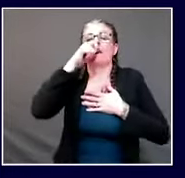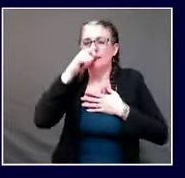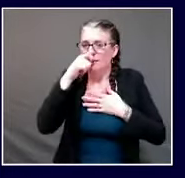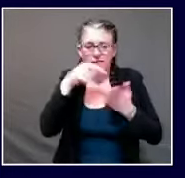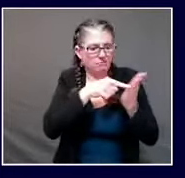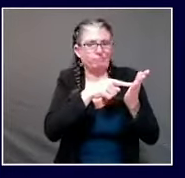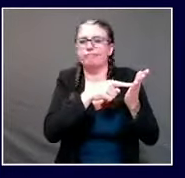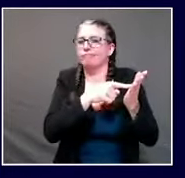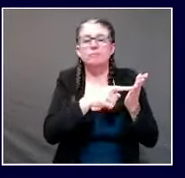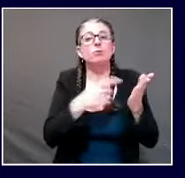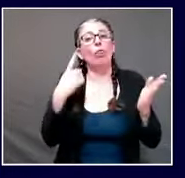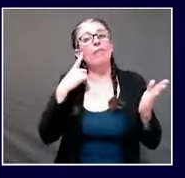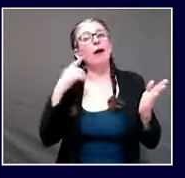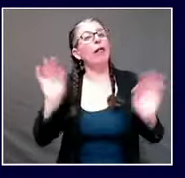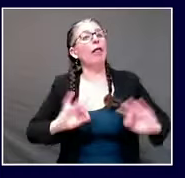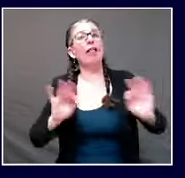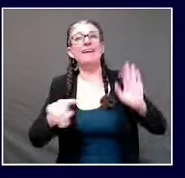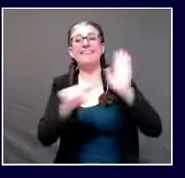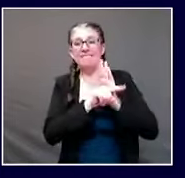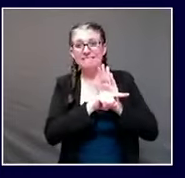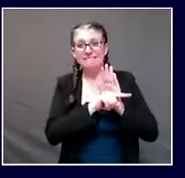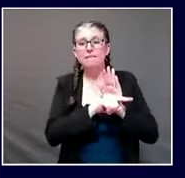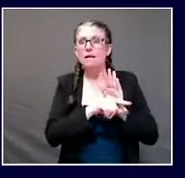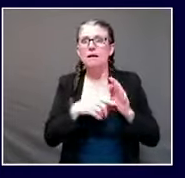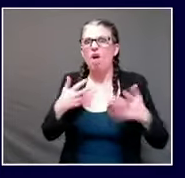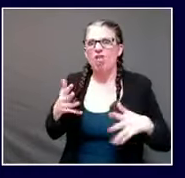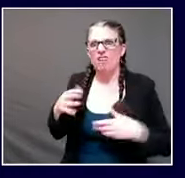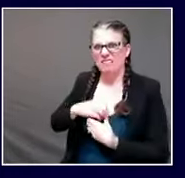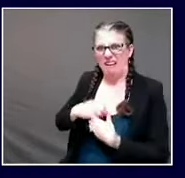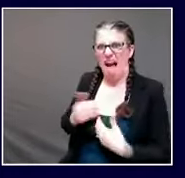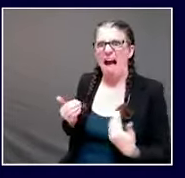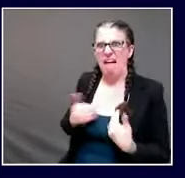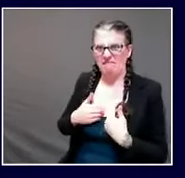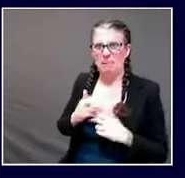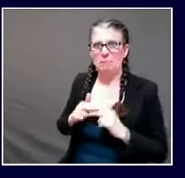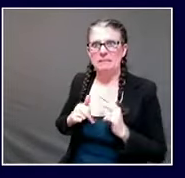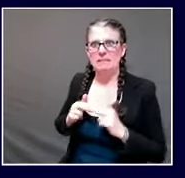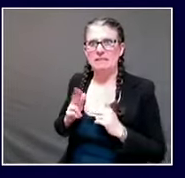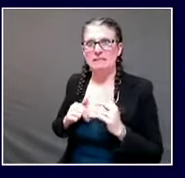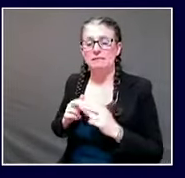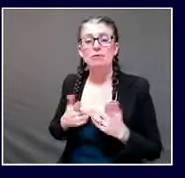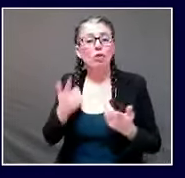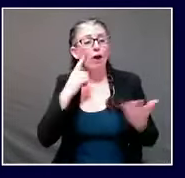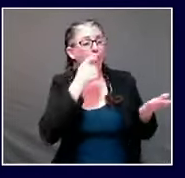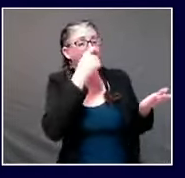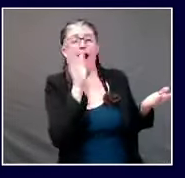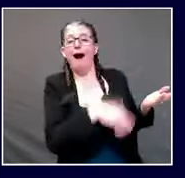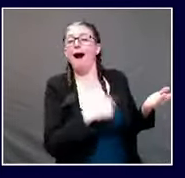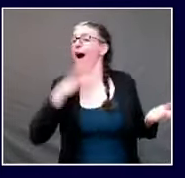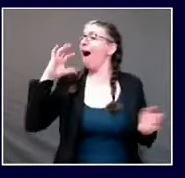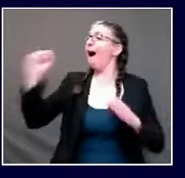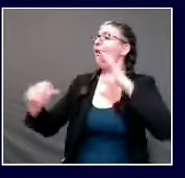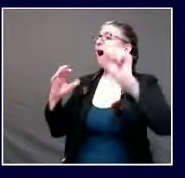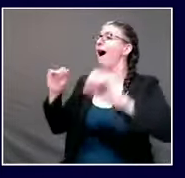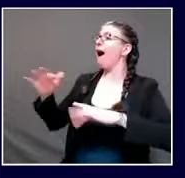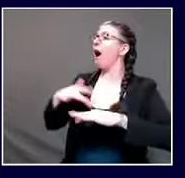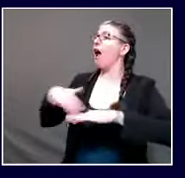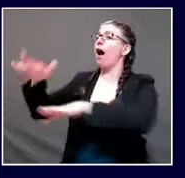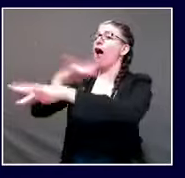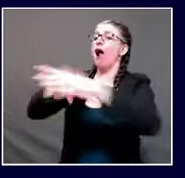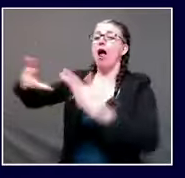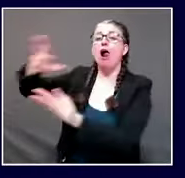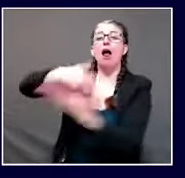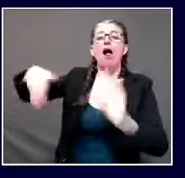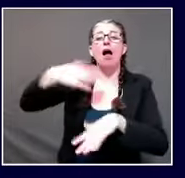that's causing any problems to speak of is particularly as we have more and more testing and people are interested in finding out if they're negative or not um if